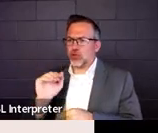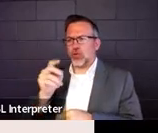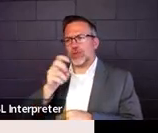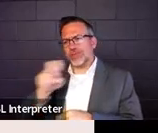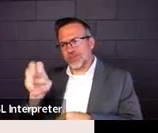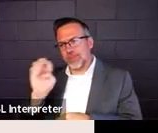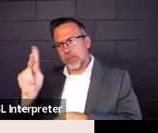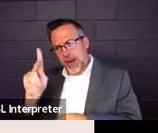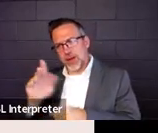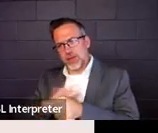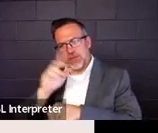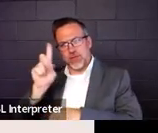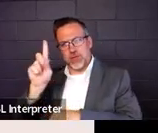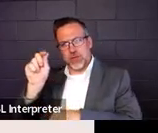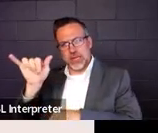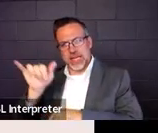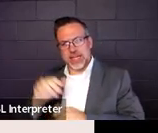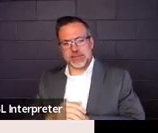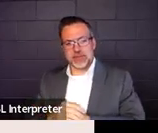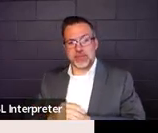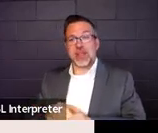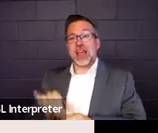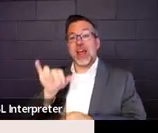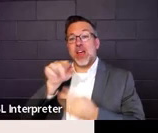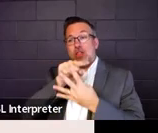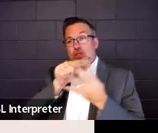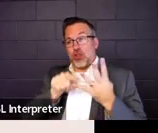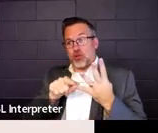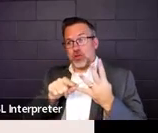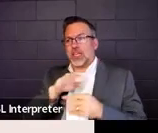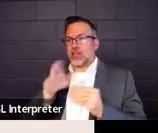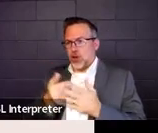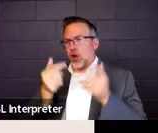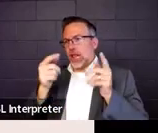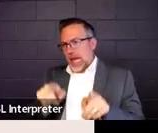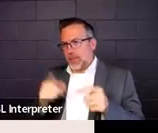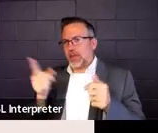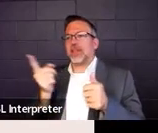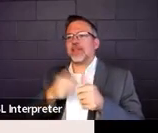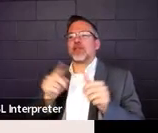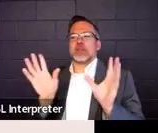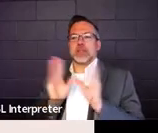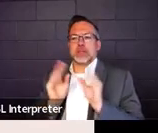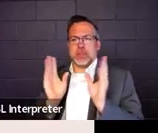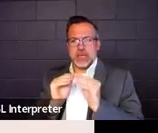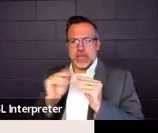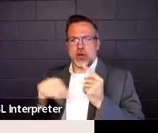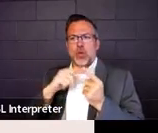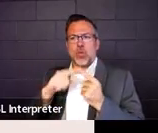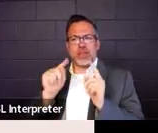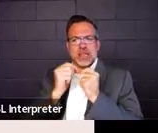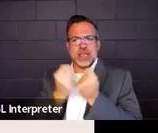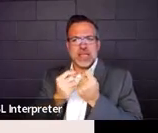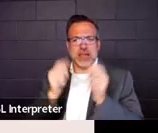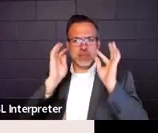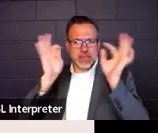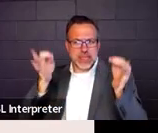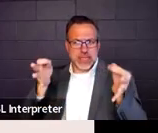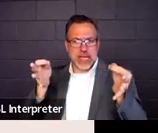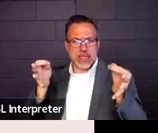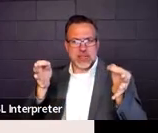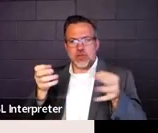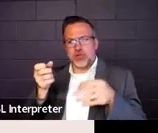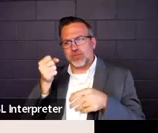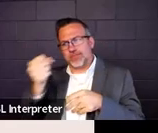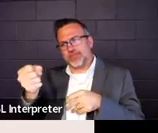So that is all at that first meeting where the team is deciding to place the child on an abbreviated day.